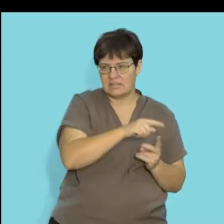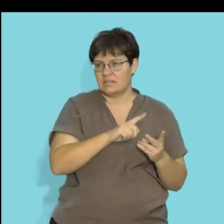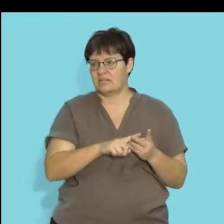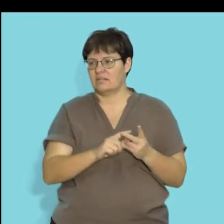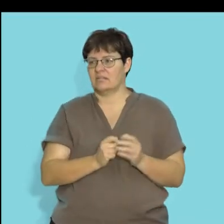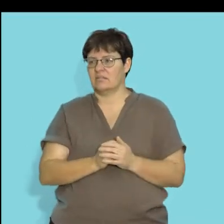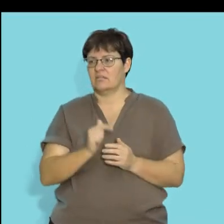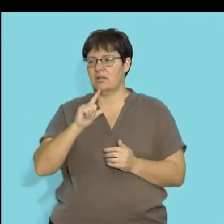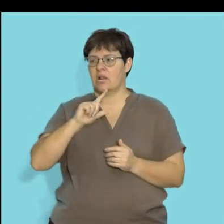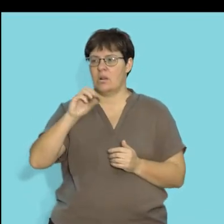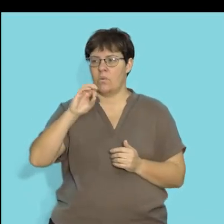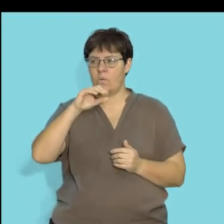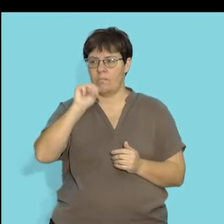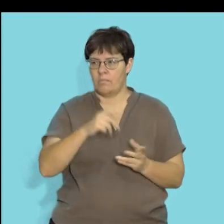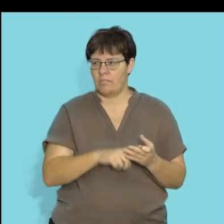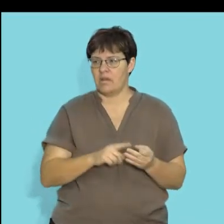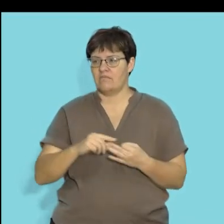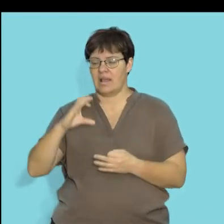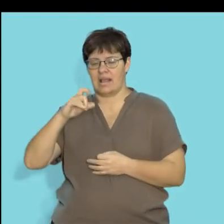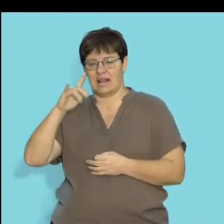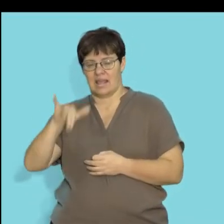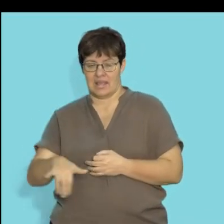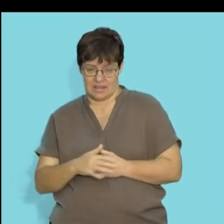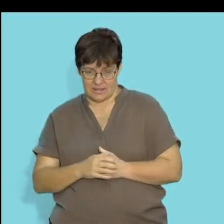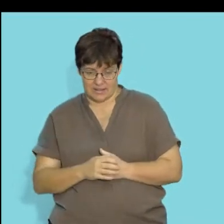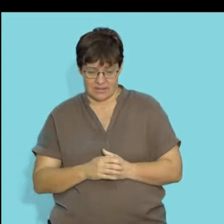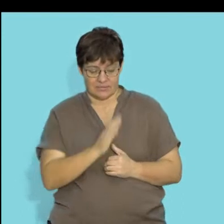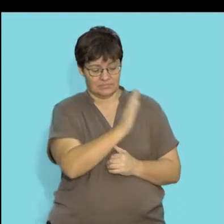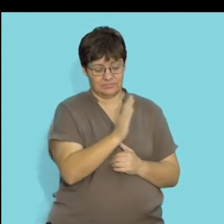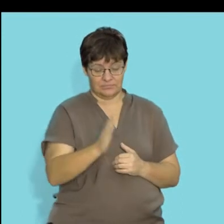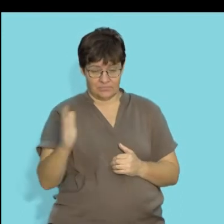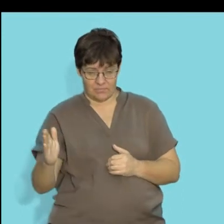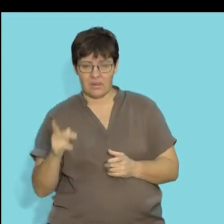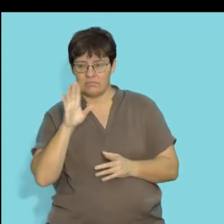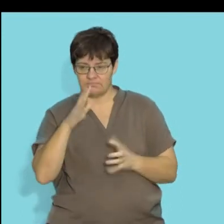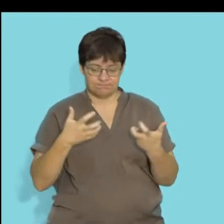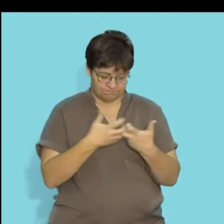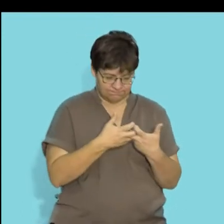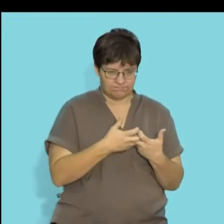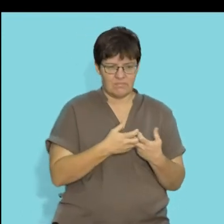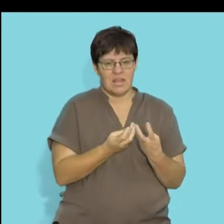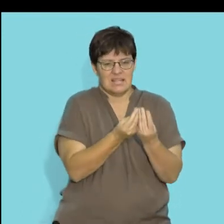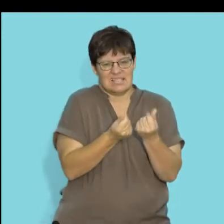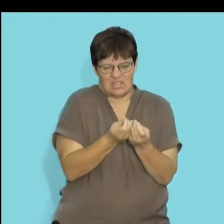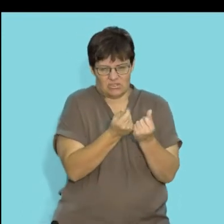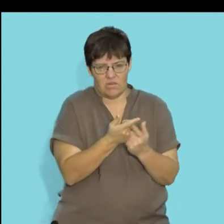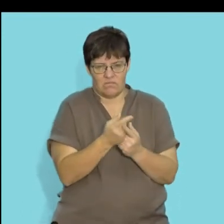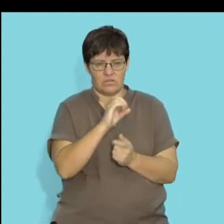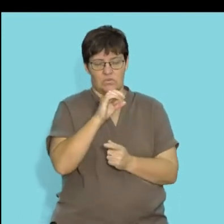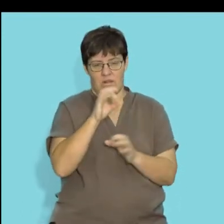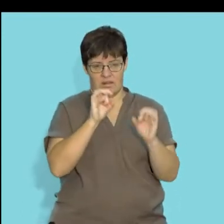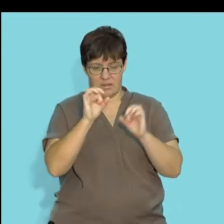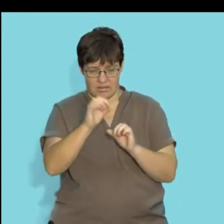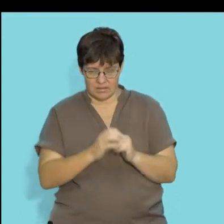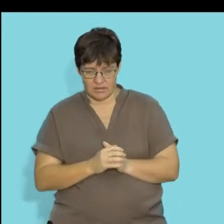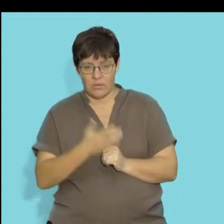soil, we've got loamy soil, and we've got clay. And that's essentially got to do with the texture of the